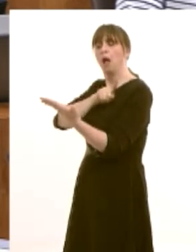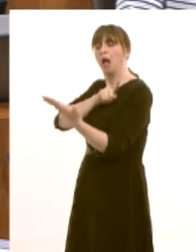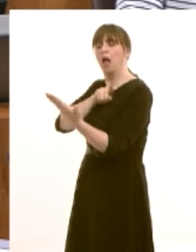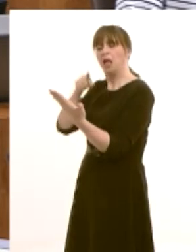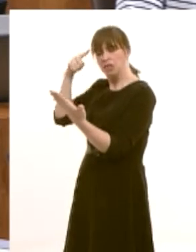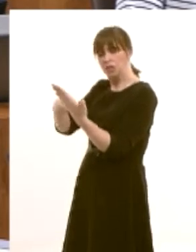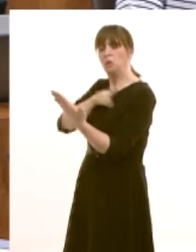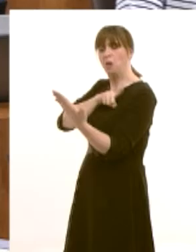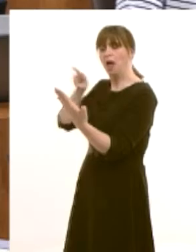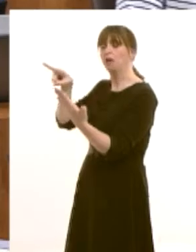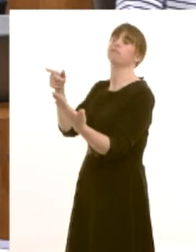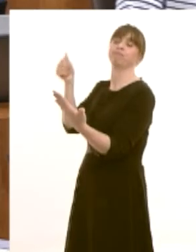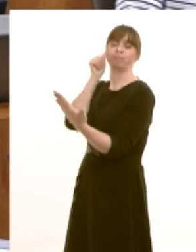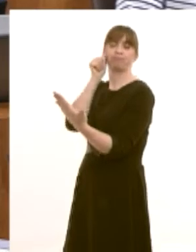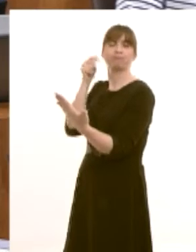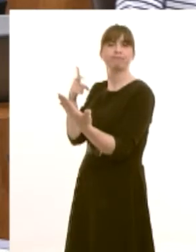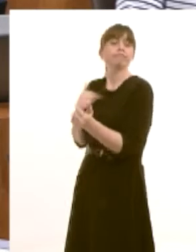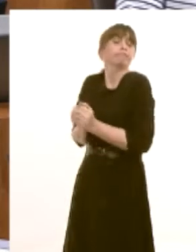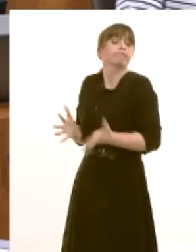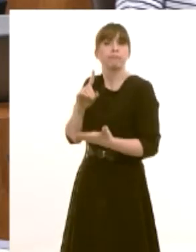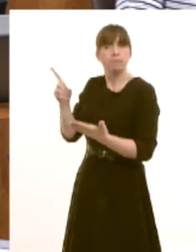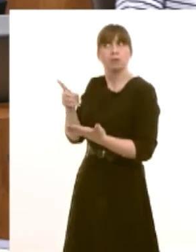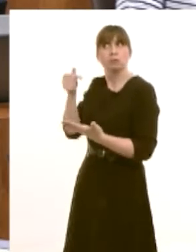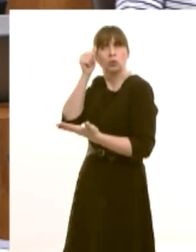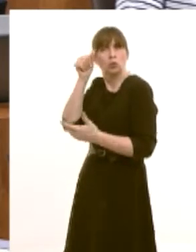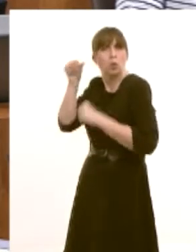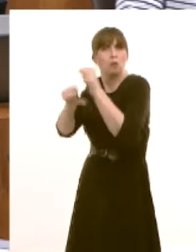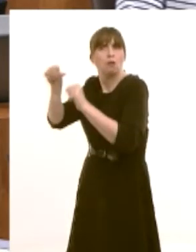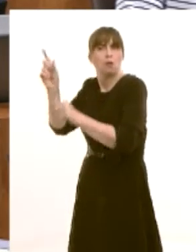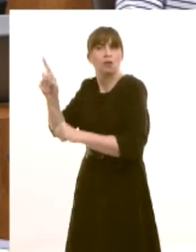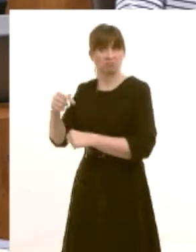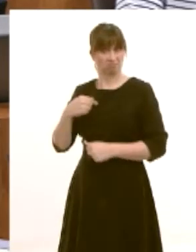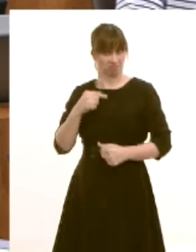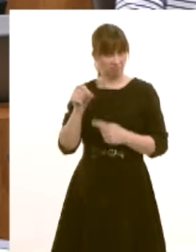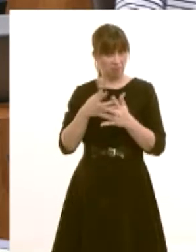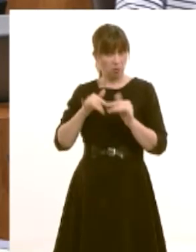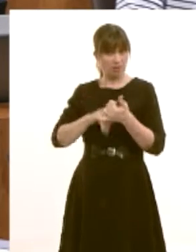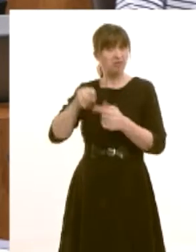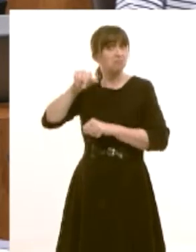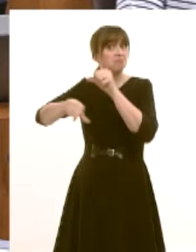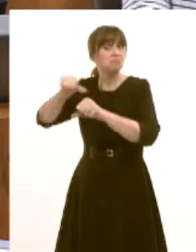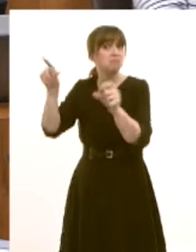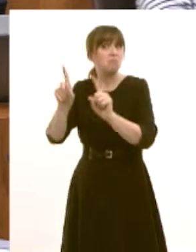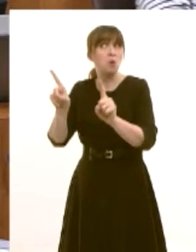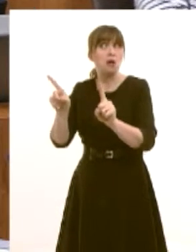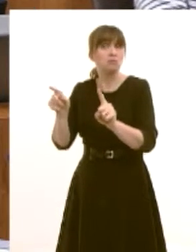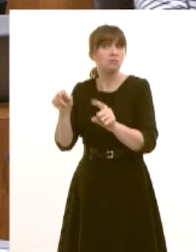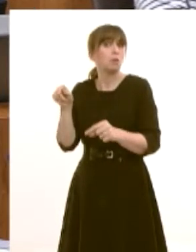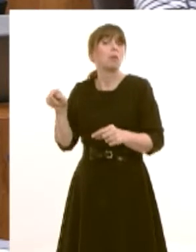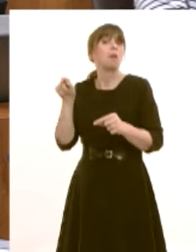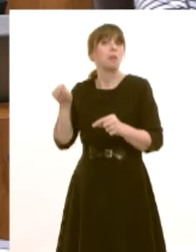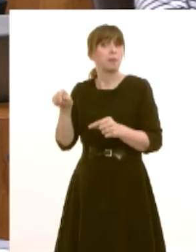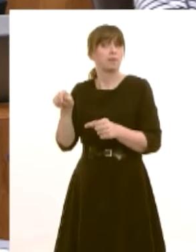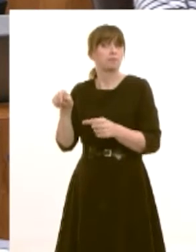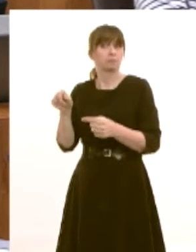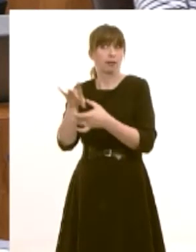decisions. I'm not aware of what process was followed in Powys on this occasion but clearly I'm aware as the members